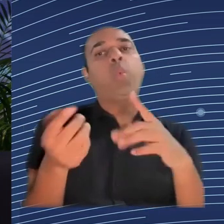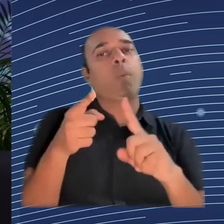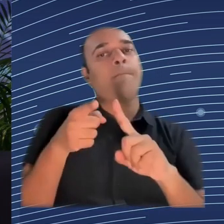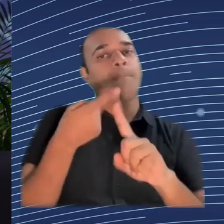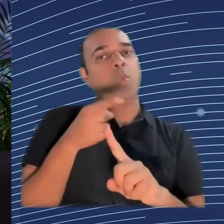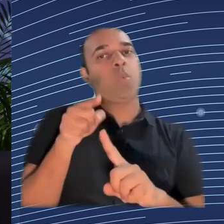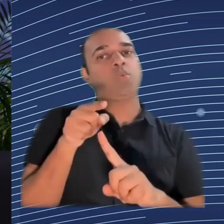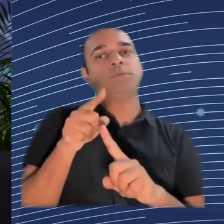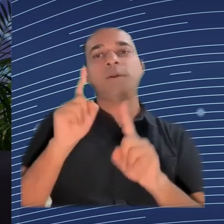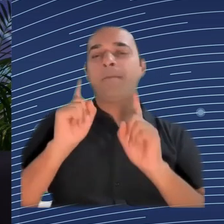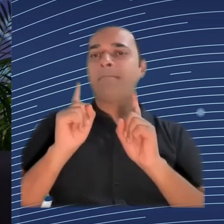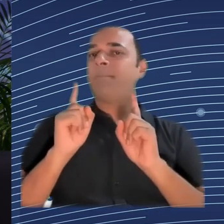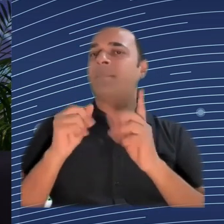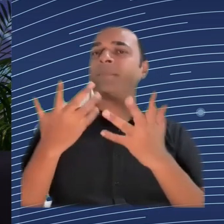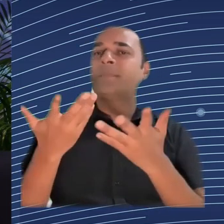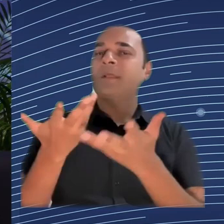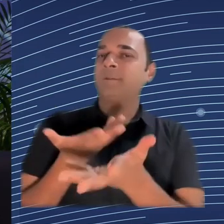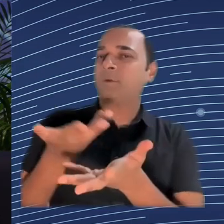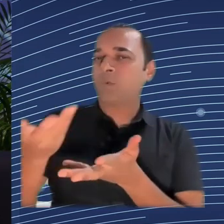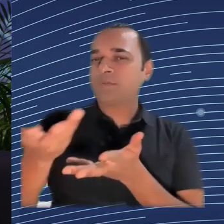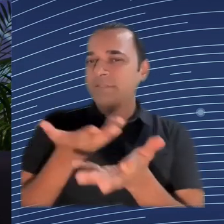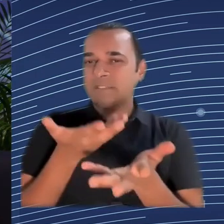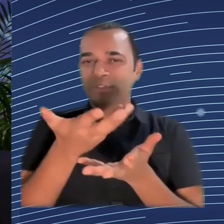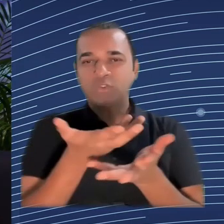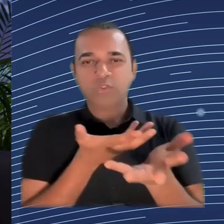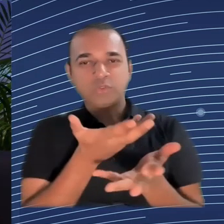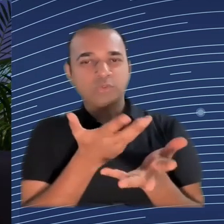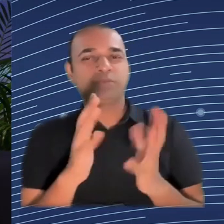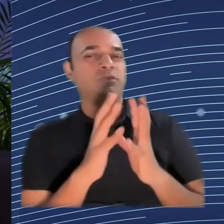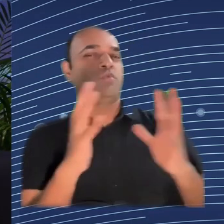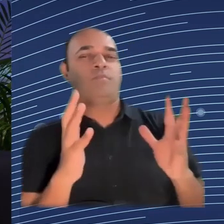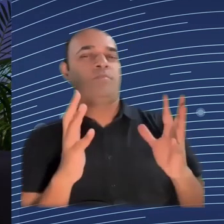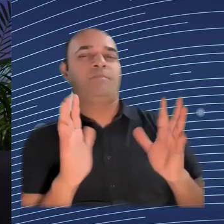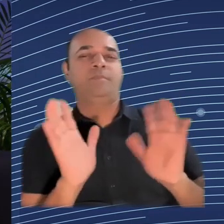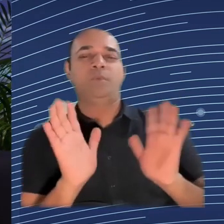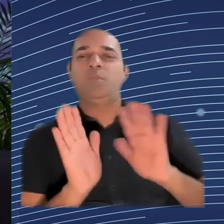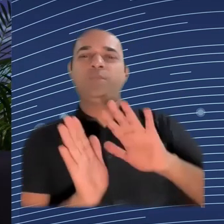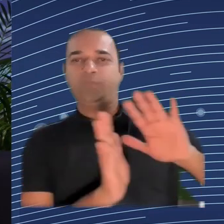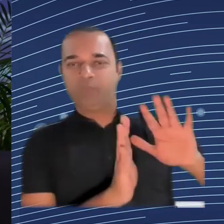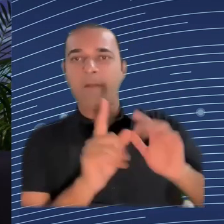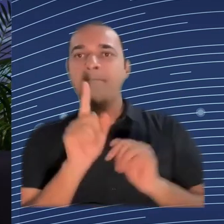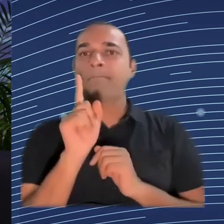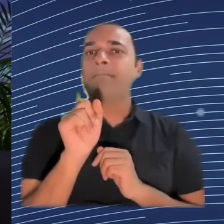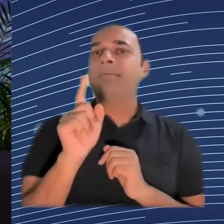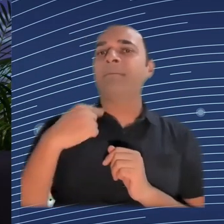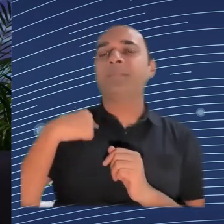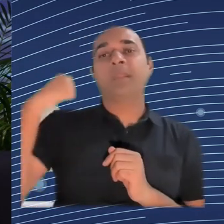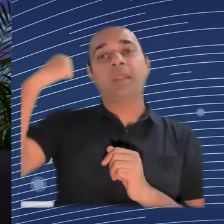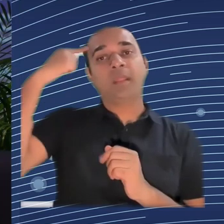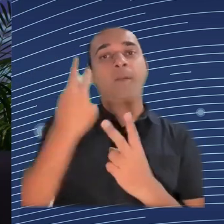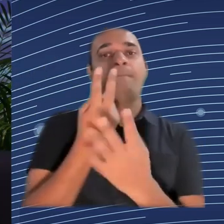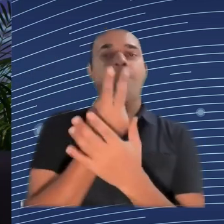when it comes to the product itself, but have to bear the consequences of the use of AI